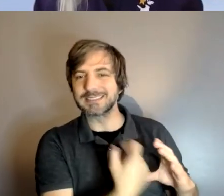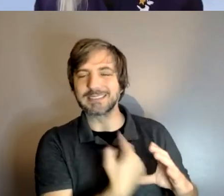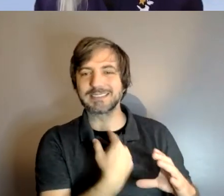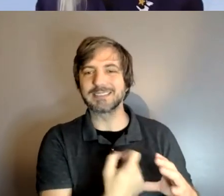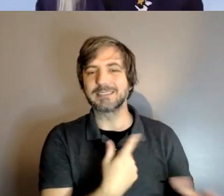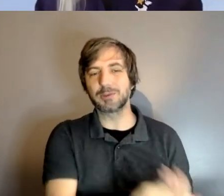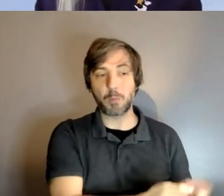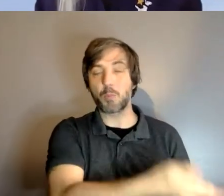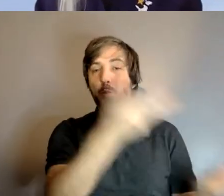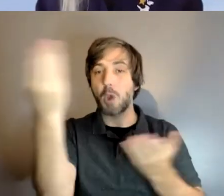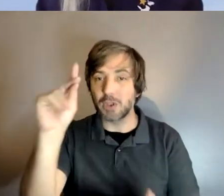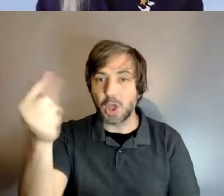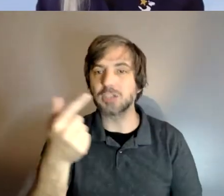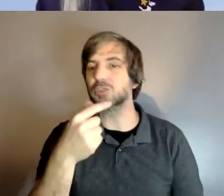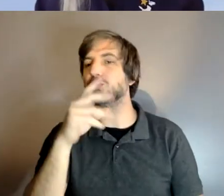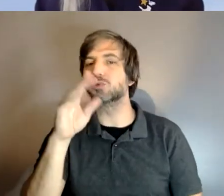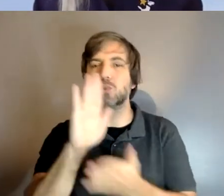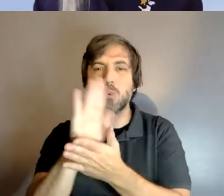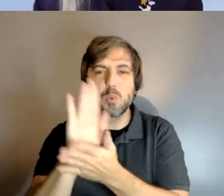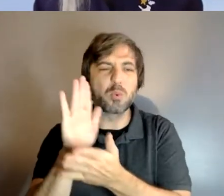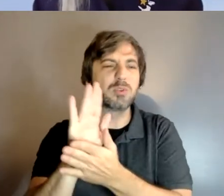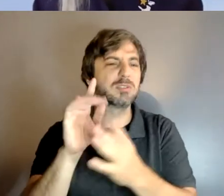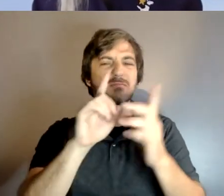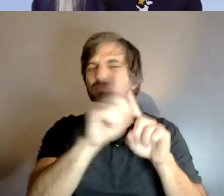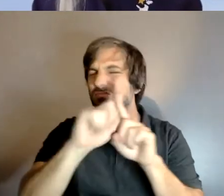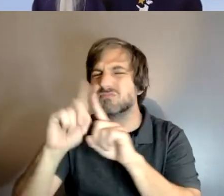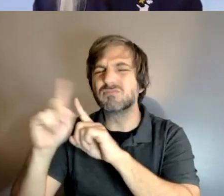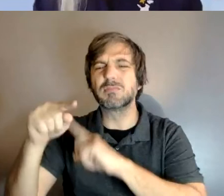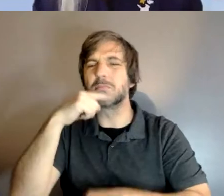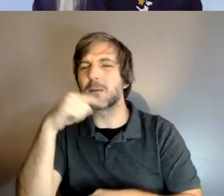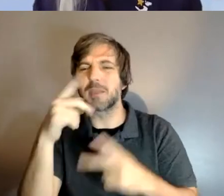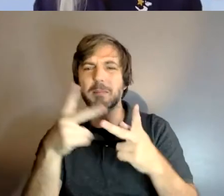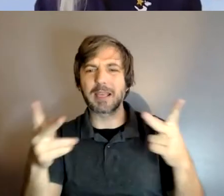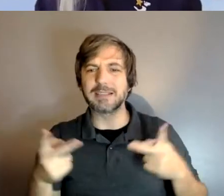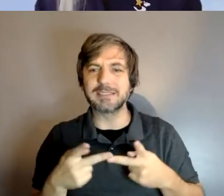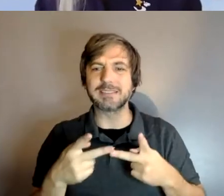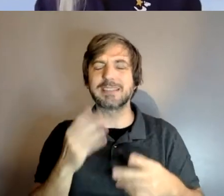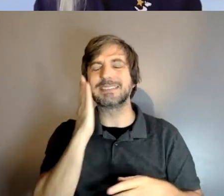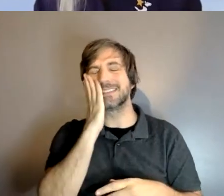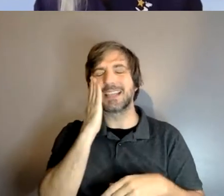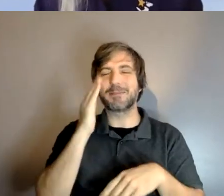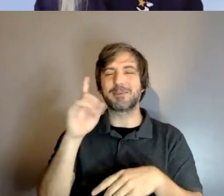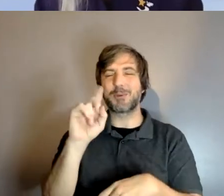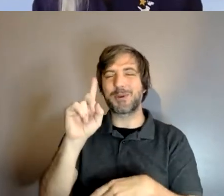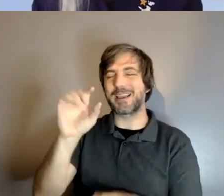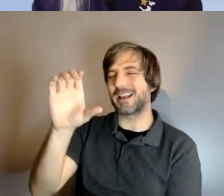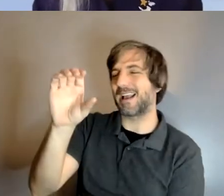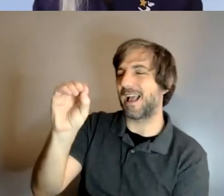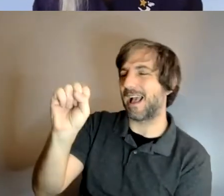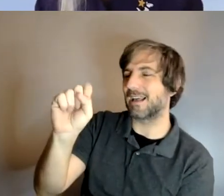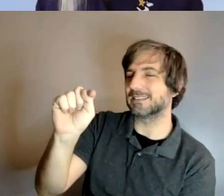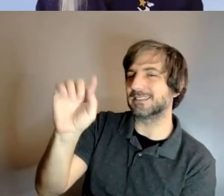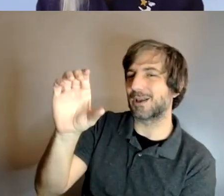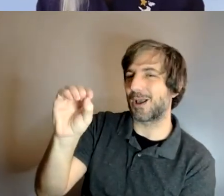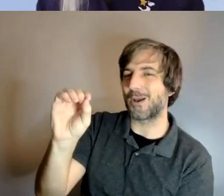different different public places um he also slept in costco boxes which i think is just just awesome um